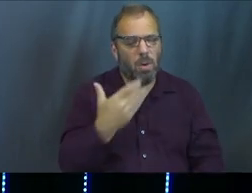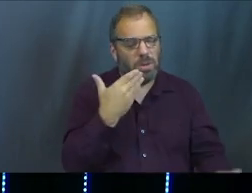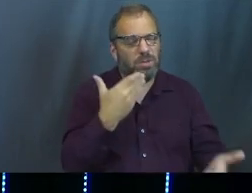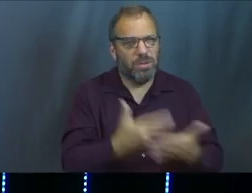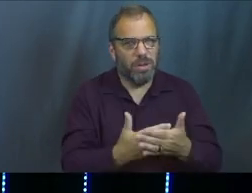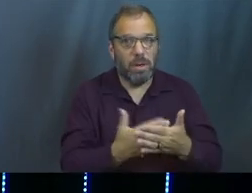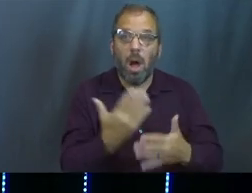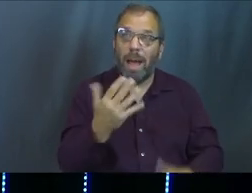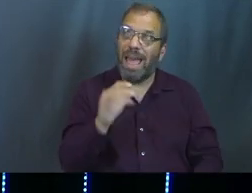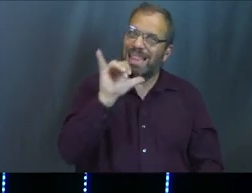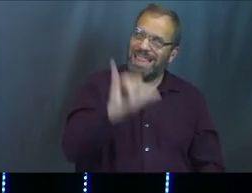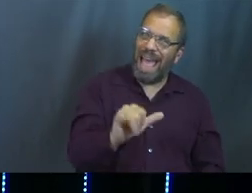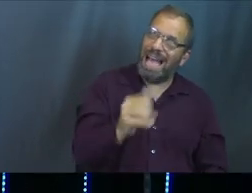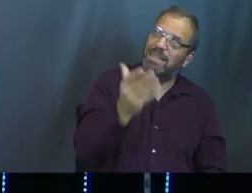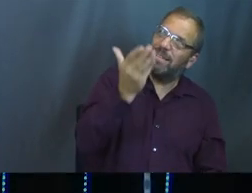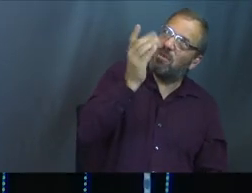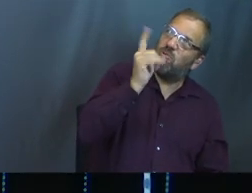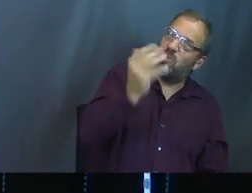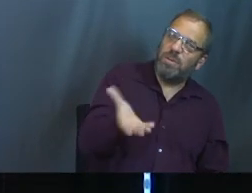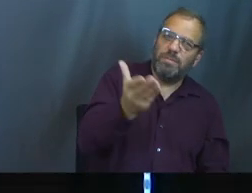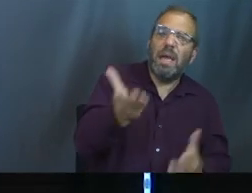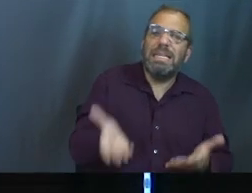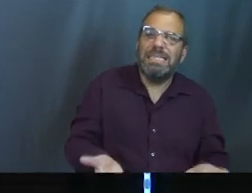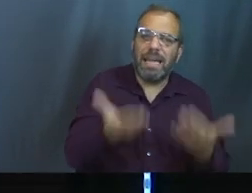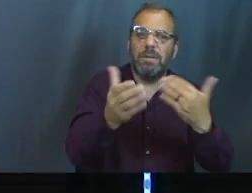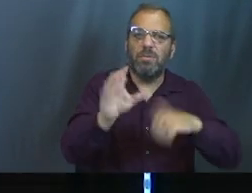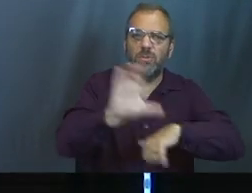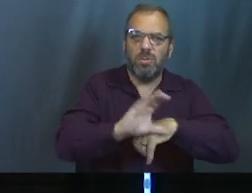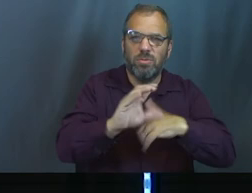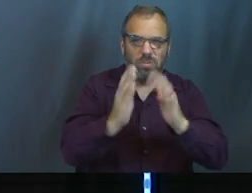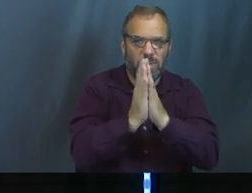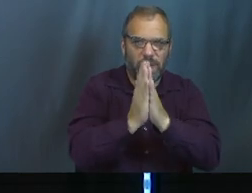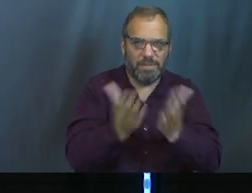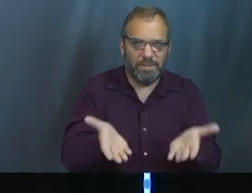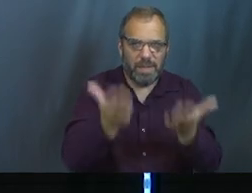good, because it's who he is. Can we stand up, church? We're going to pray here.